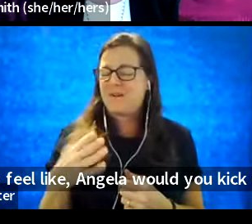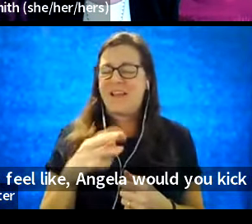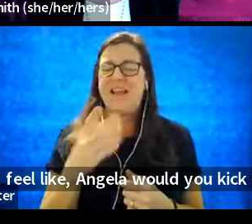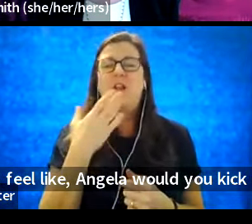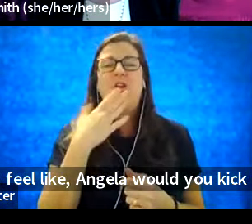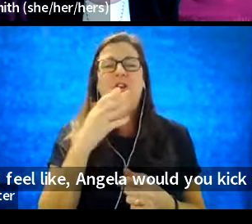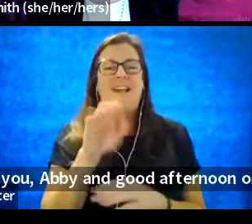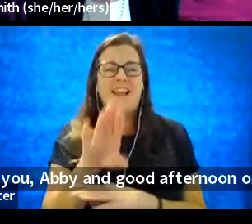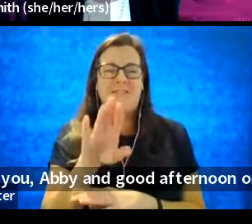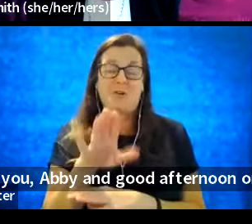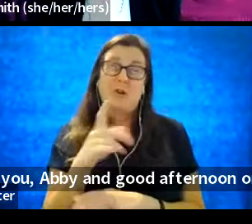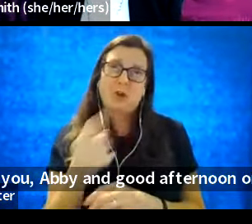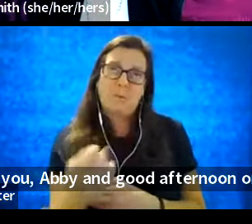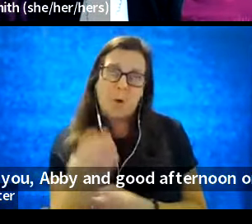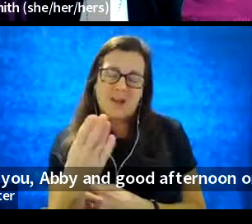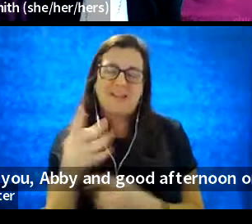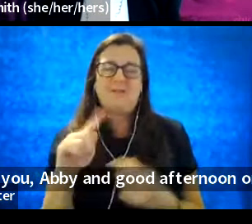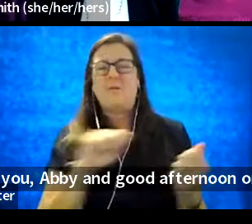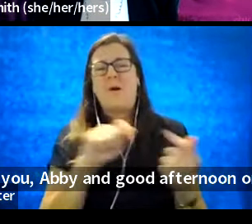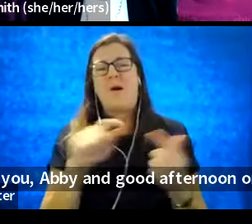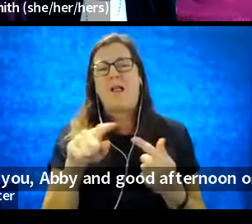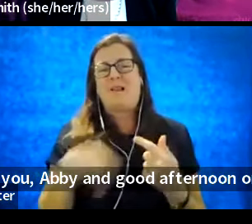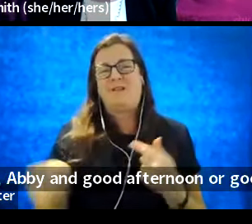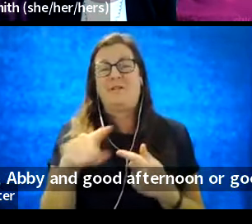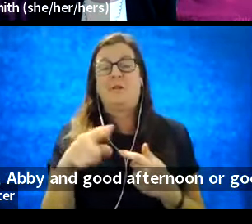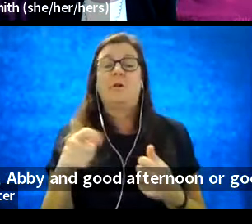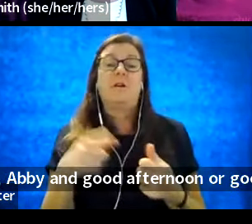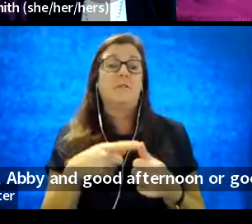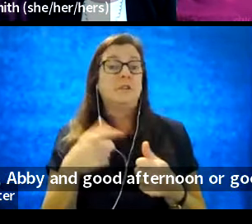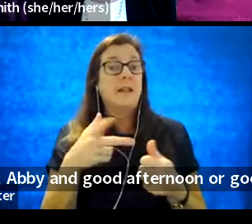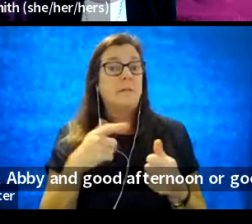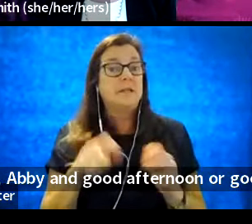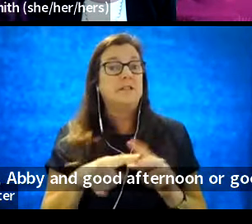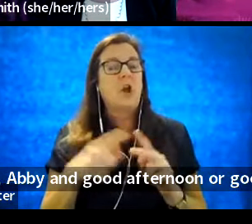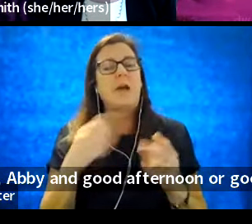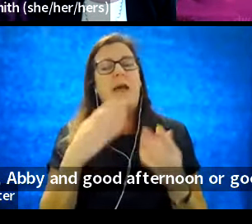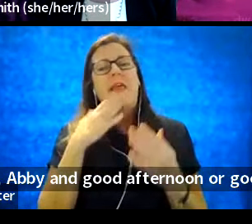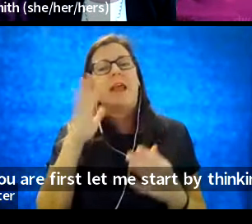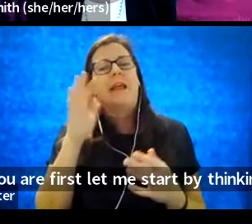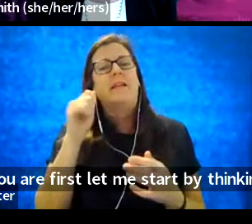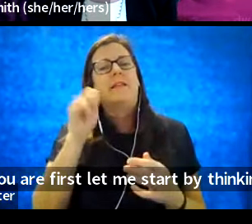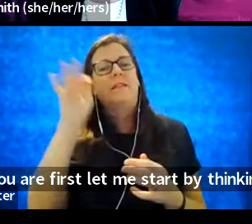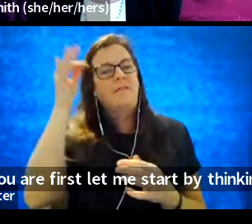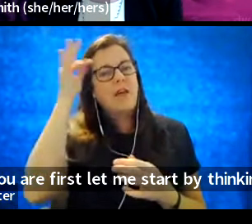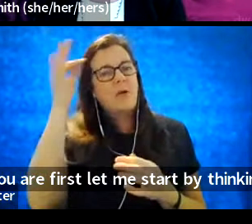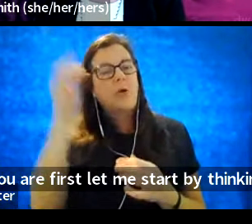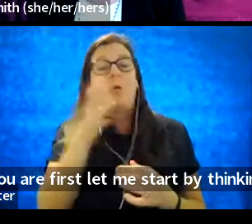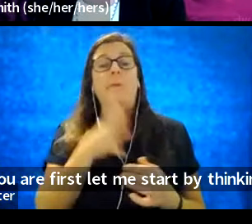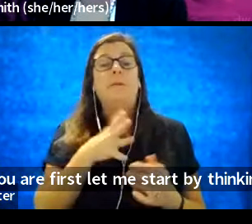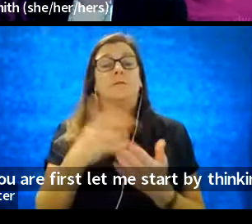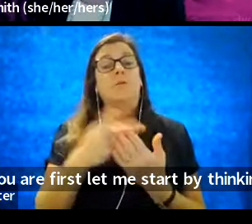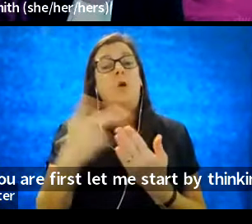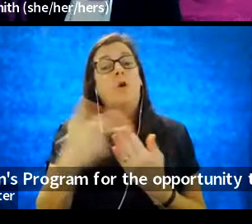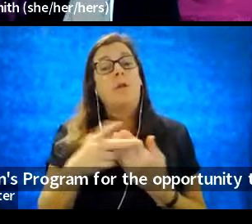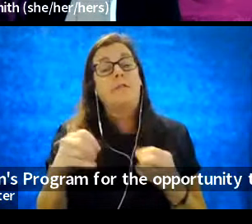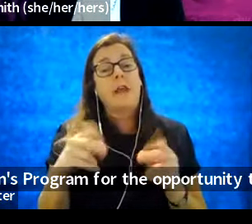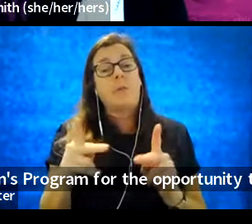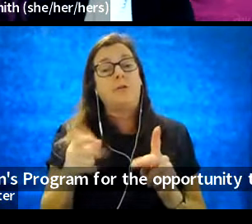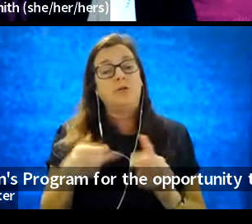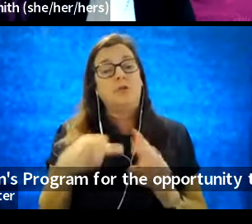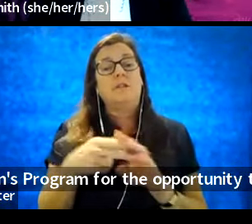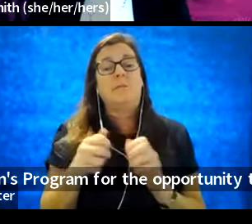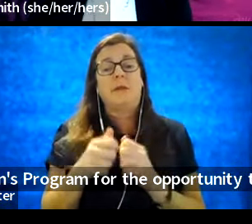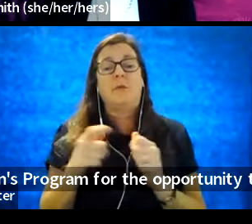good afternoon or good morning to all of you. First, let me start by thanking the Federal Women's Program for the opportunity to be with this